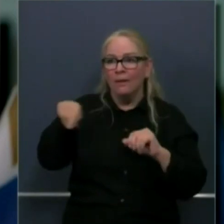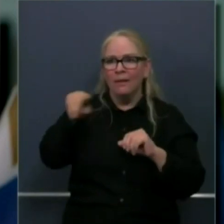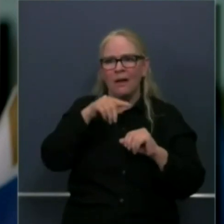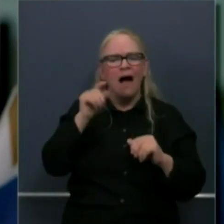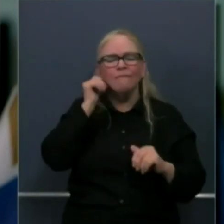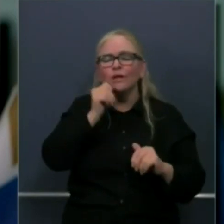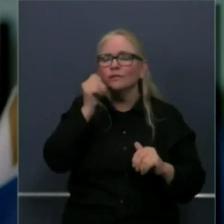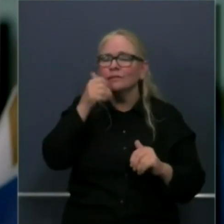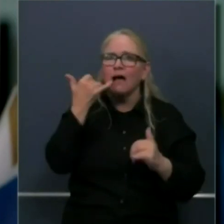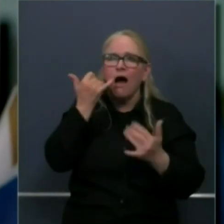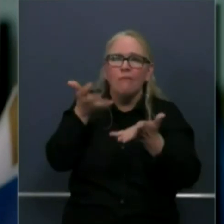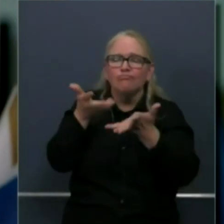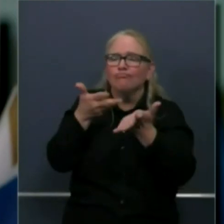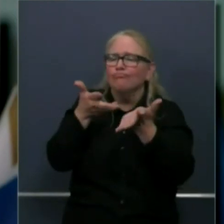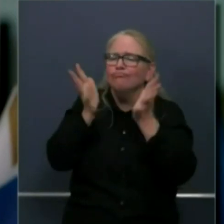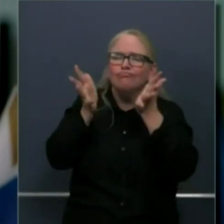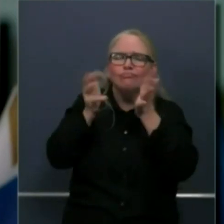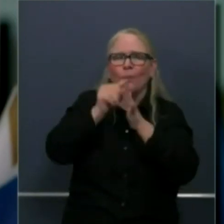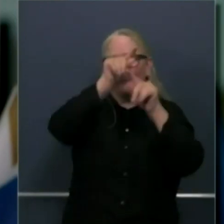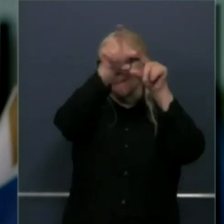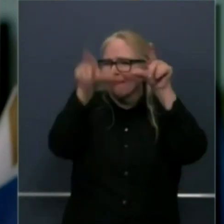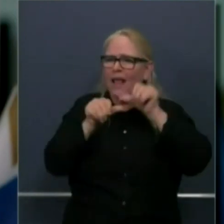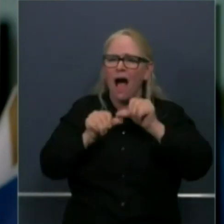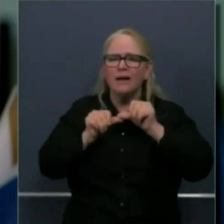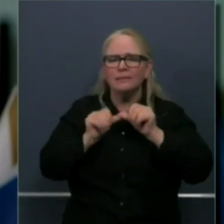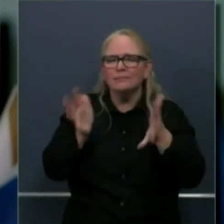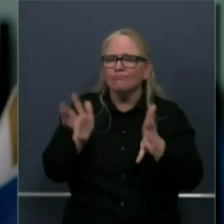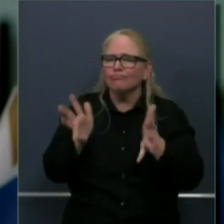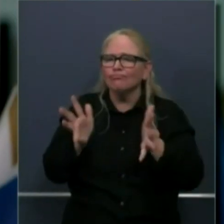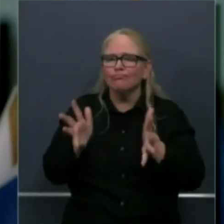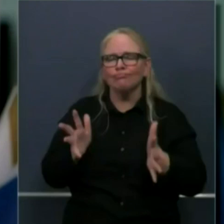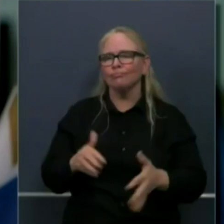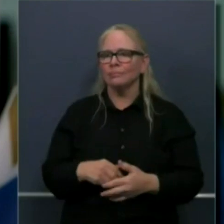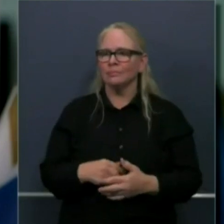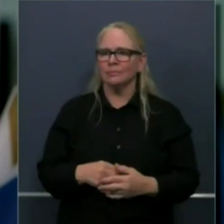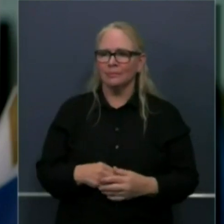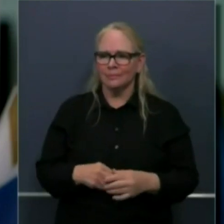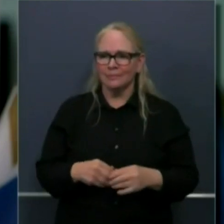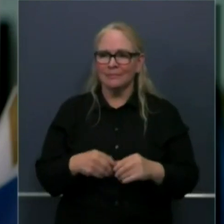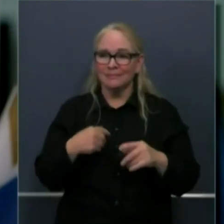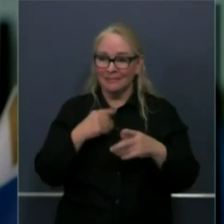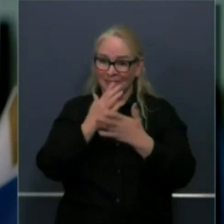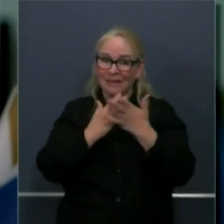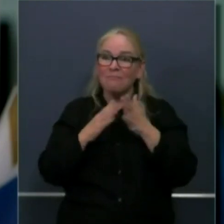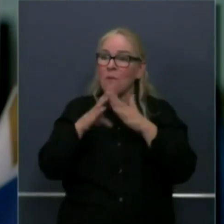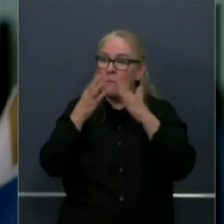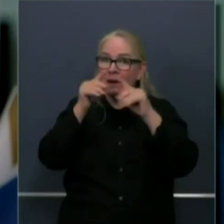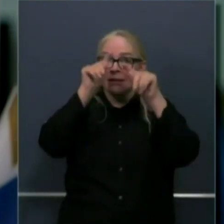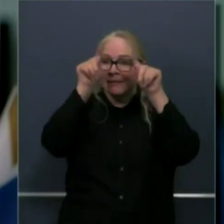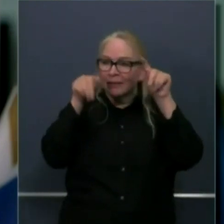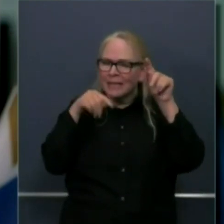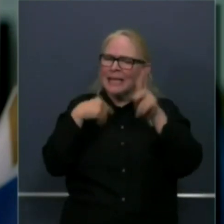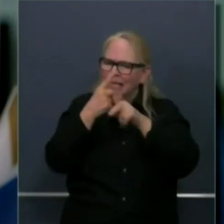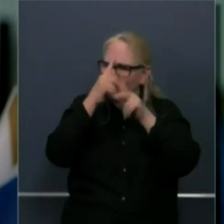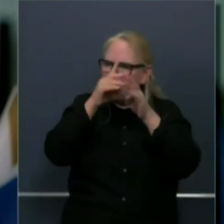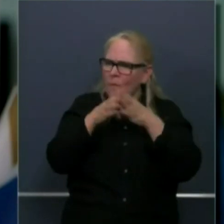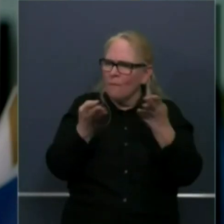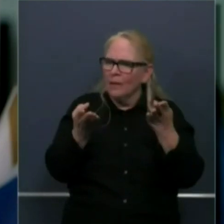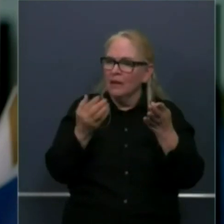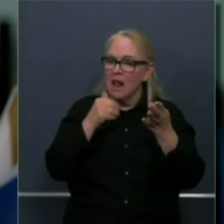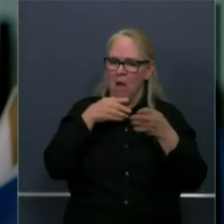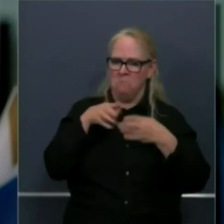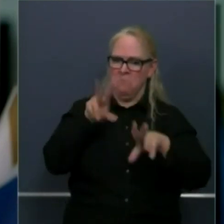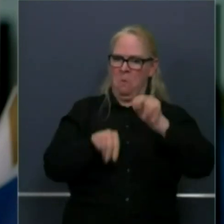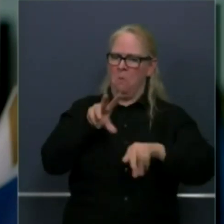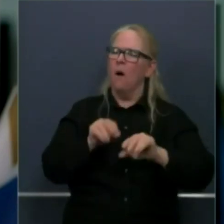And I want folks to know that we're open to these arguments. But again, Dr. Angels is led from a health